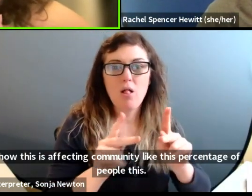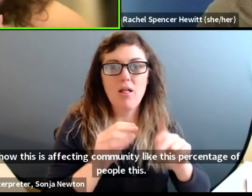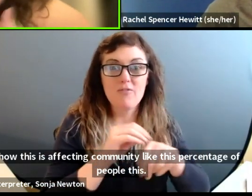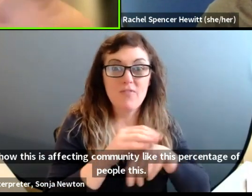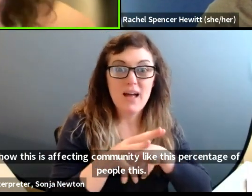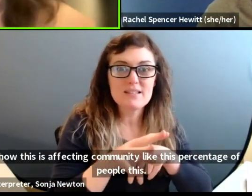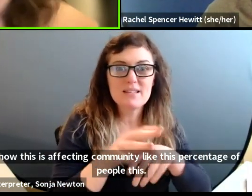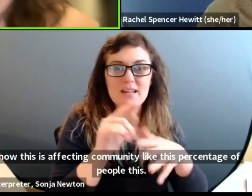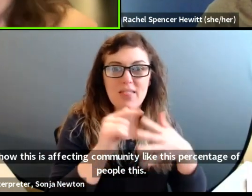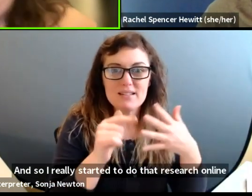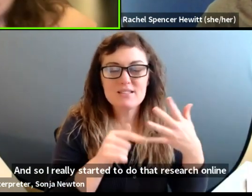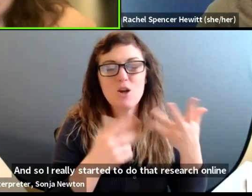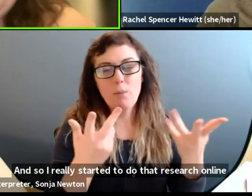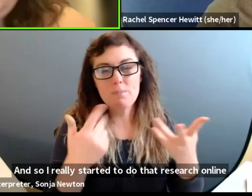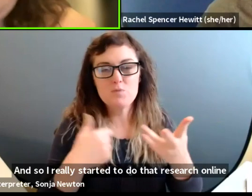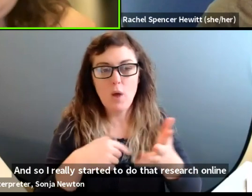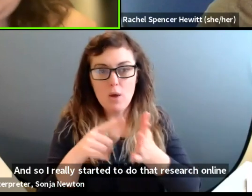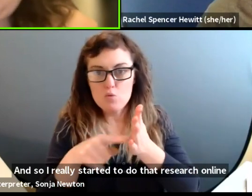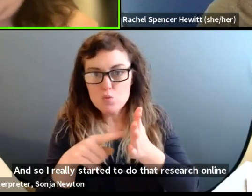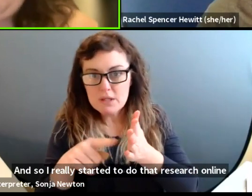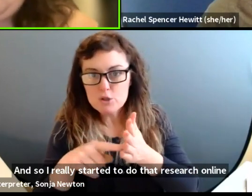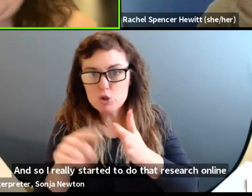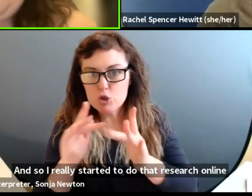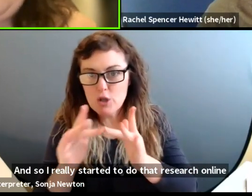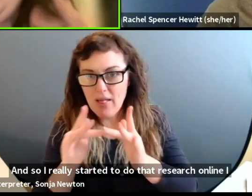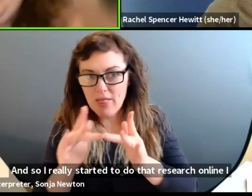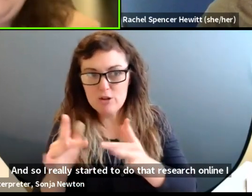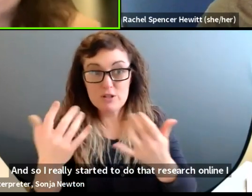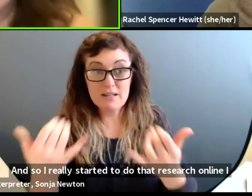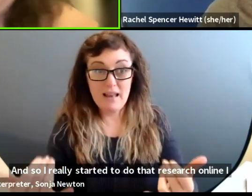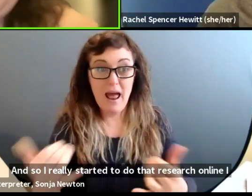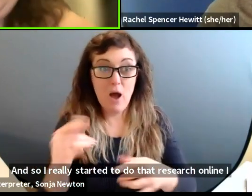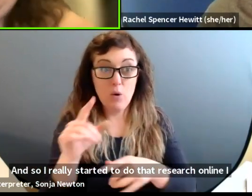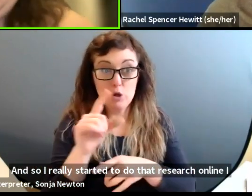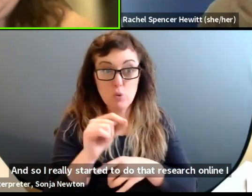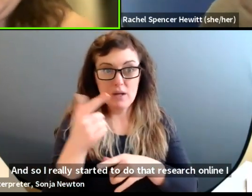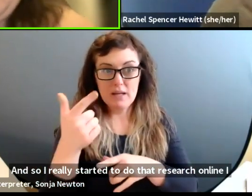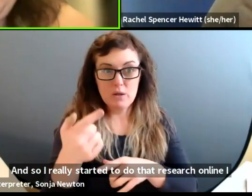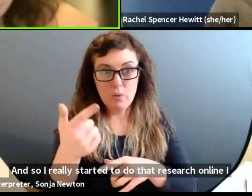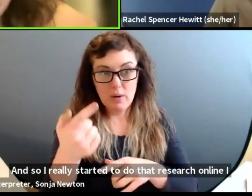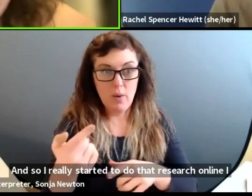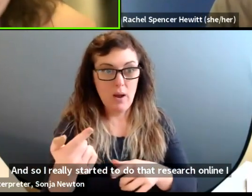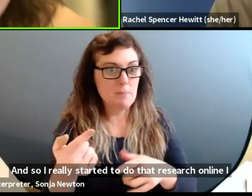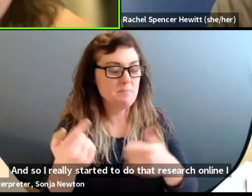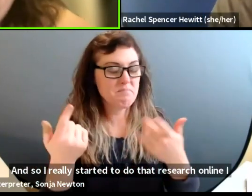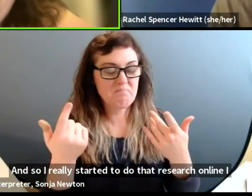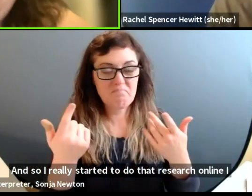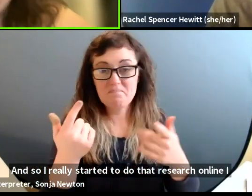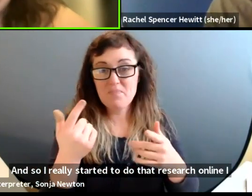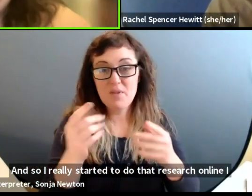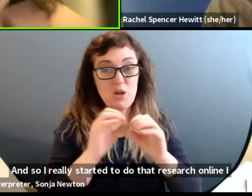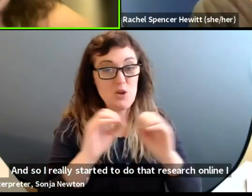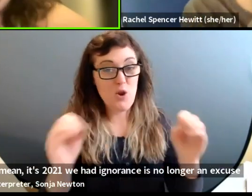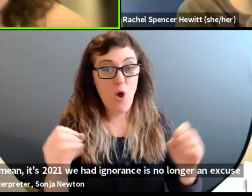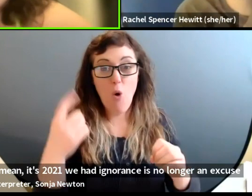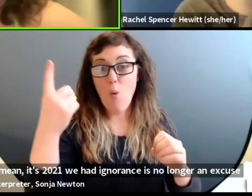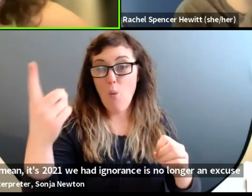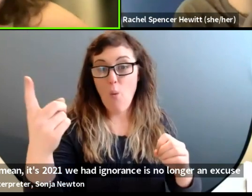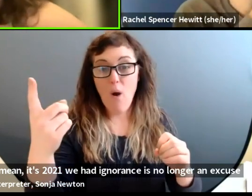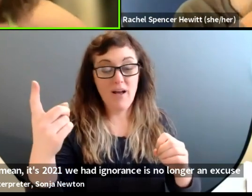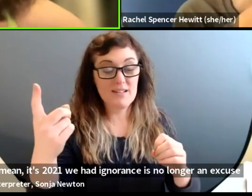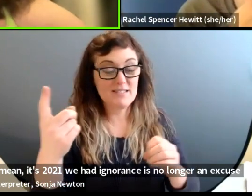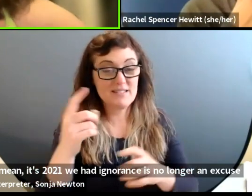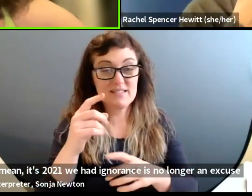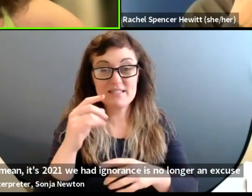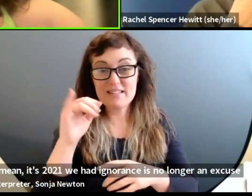research online. I mean, it's 2021. We had ignorance is no longer an excuse. We have it all